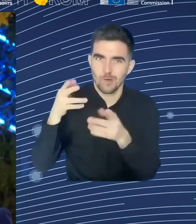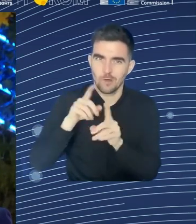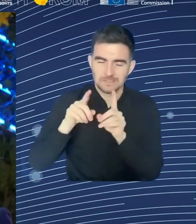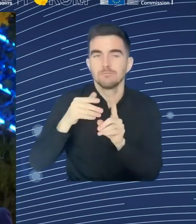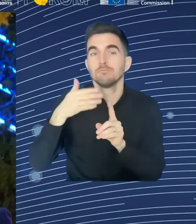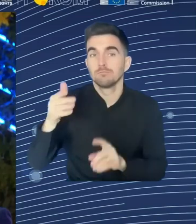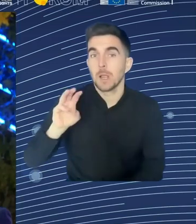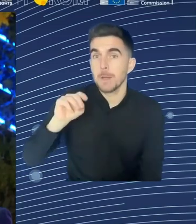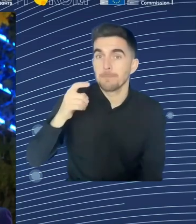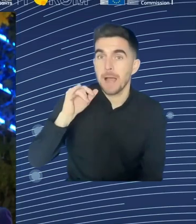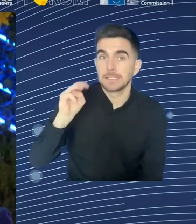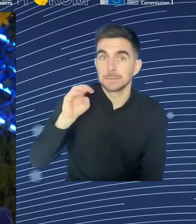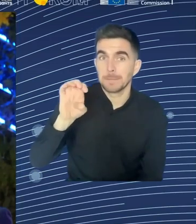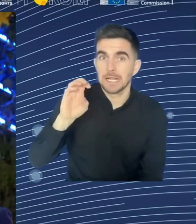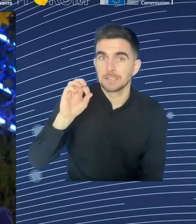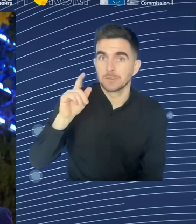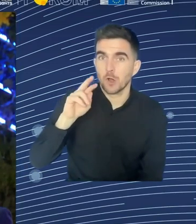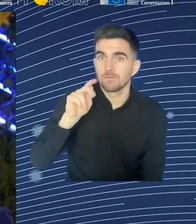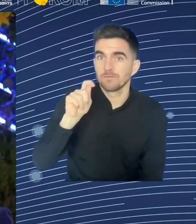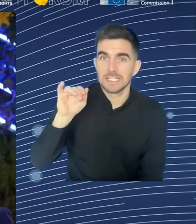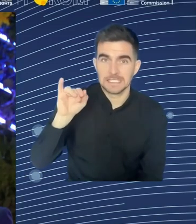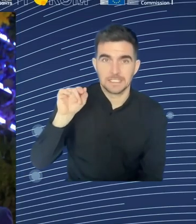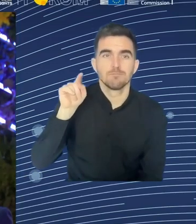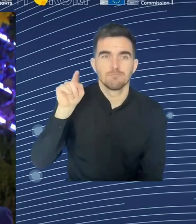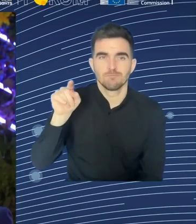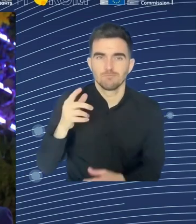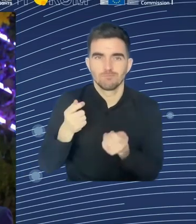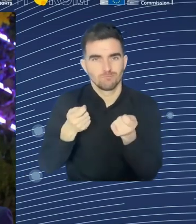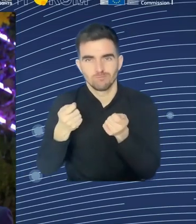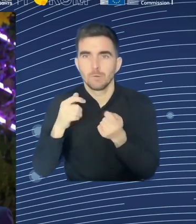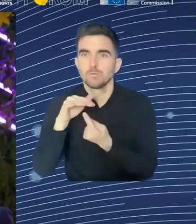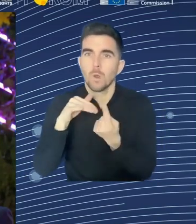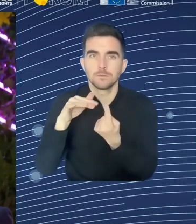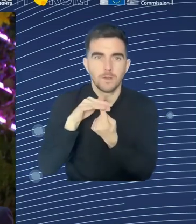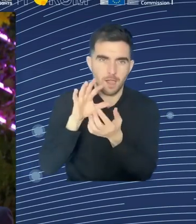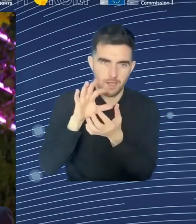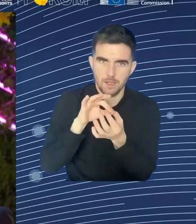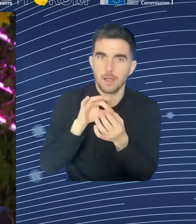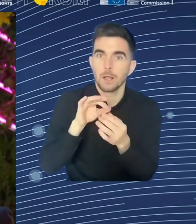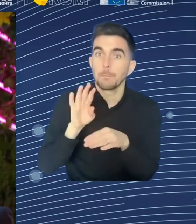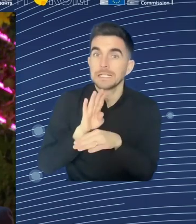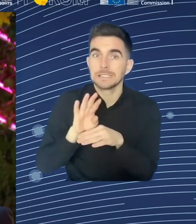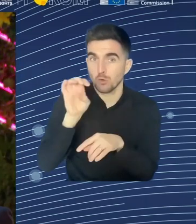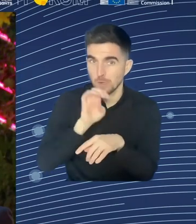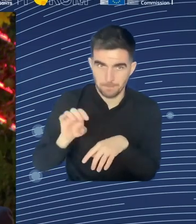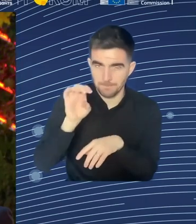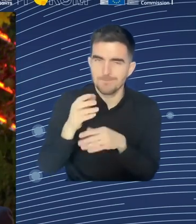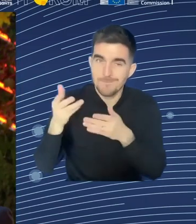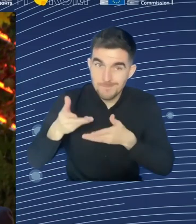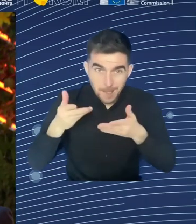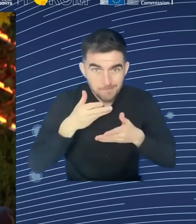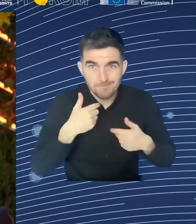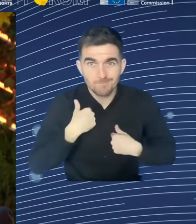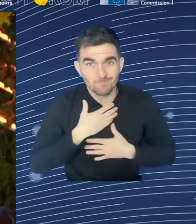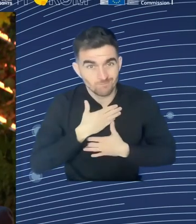off each other. Don't hesitate to sort of, you know, signal, raise your hand or something if you'd like to intervene at some point. It's much nicer for all of you,